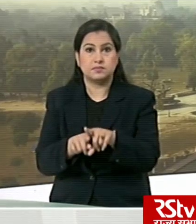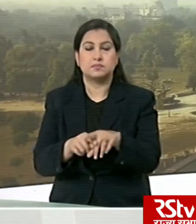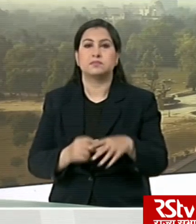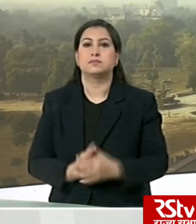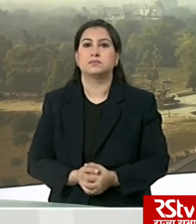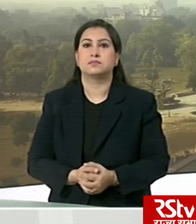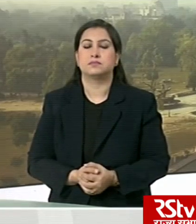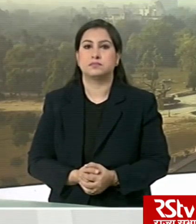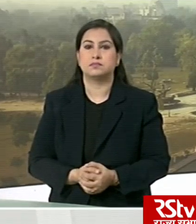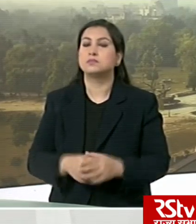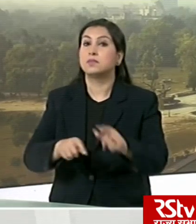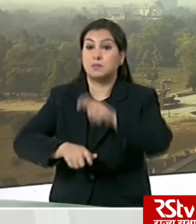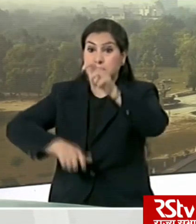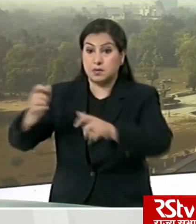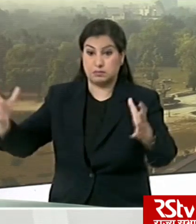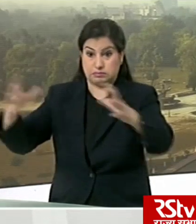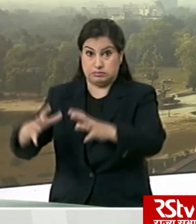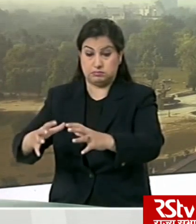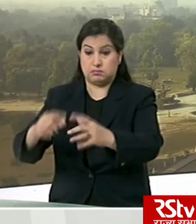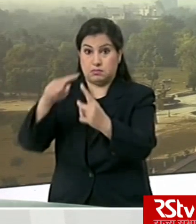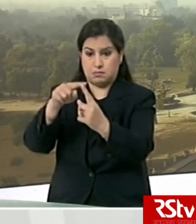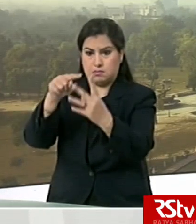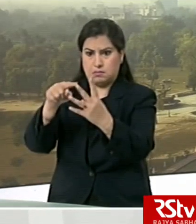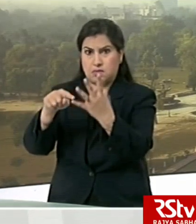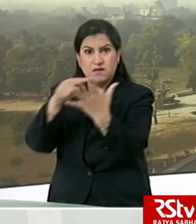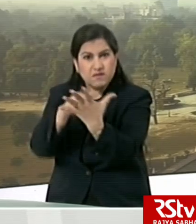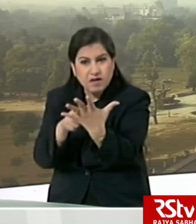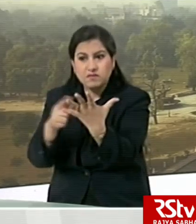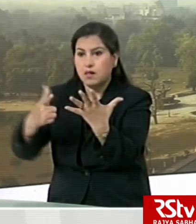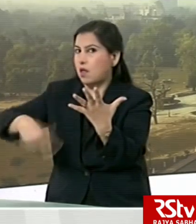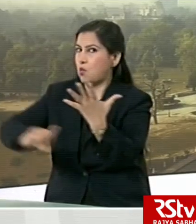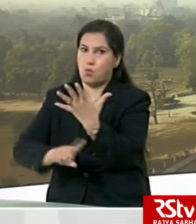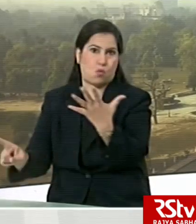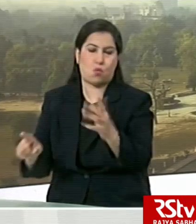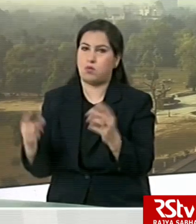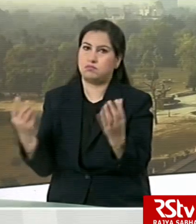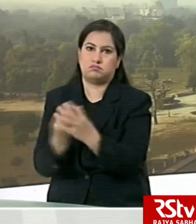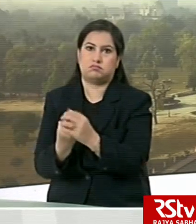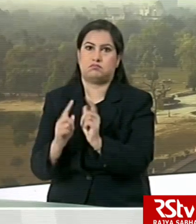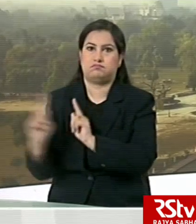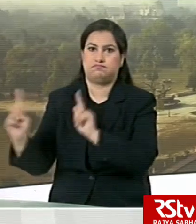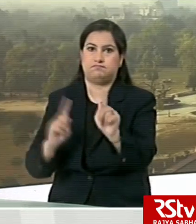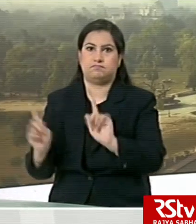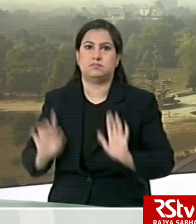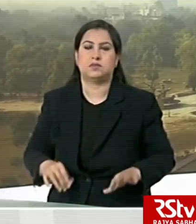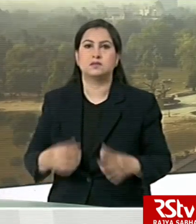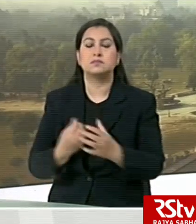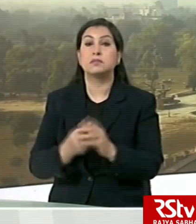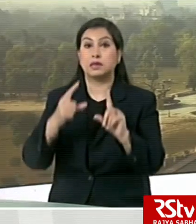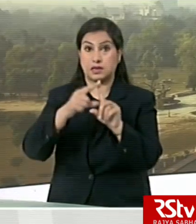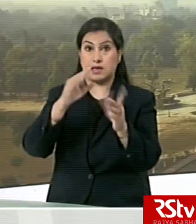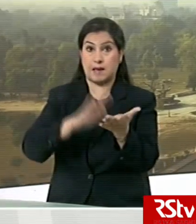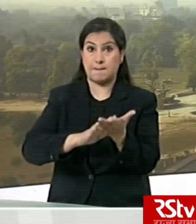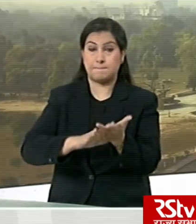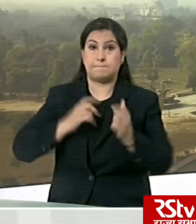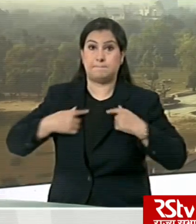There's going to be no gathering of five or more persons allowed anywhere. The district magistrate